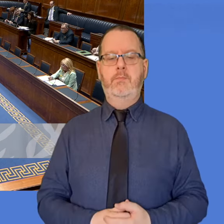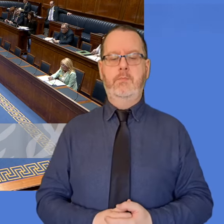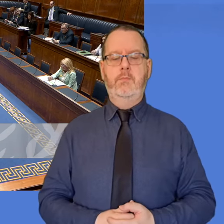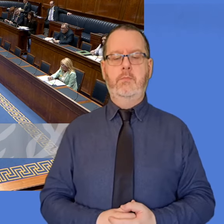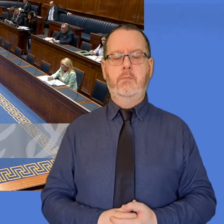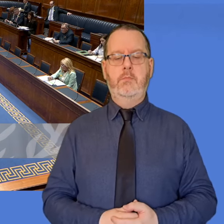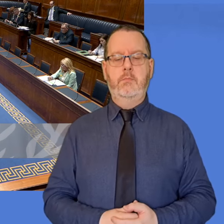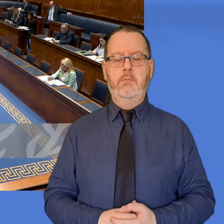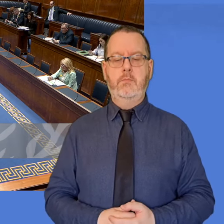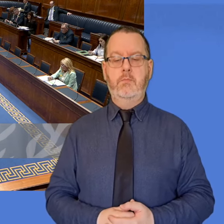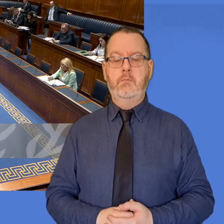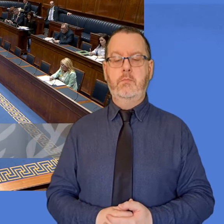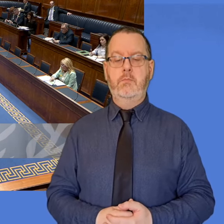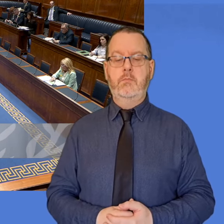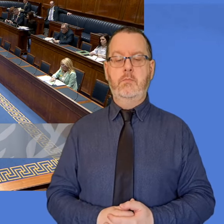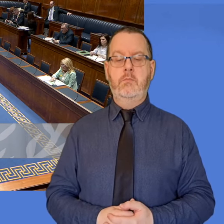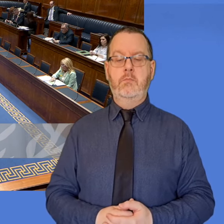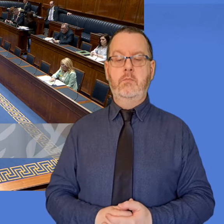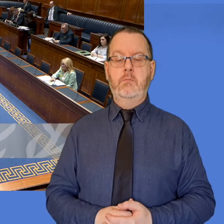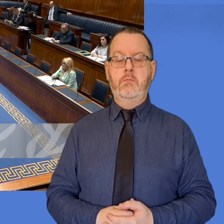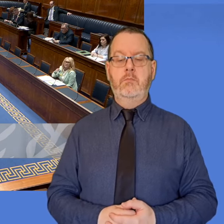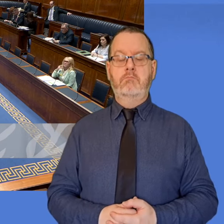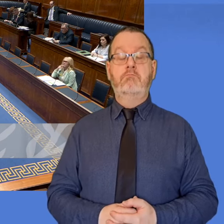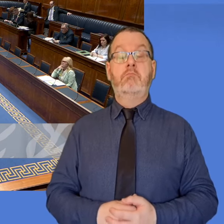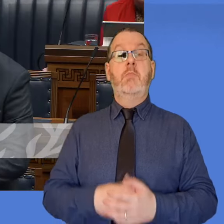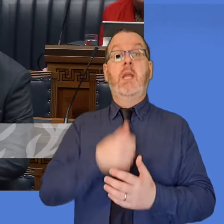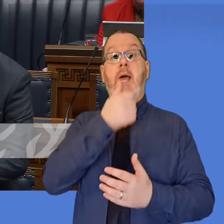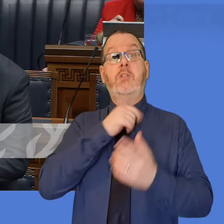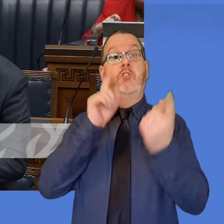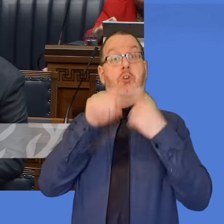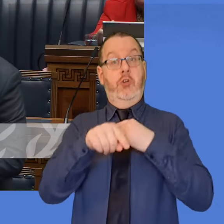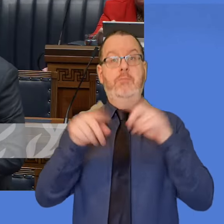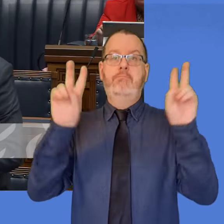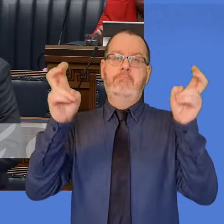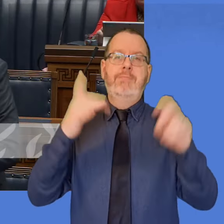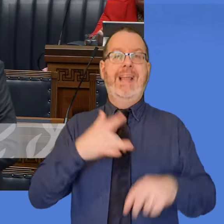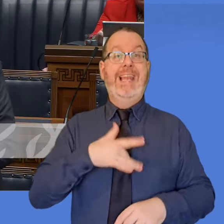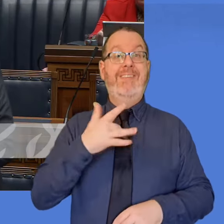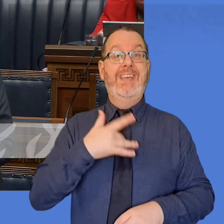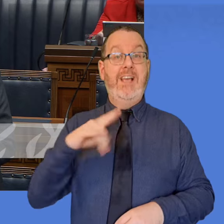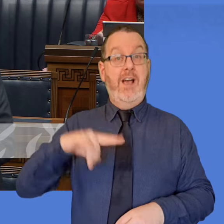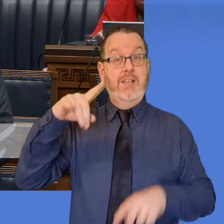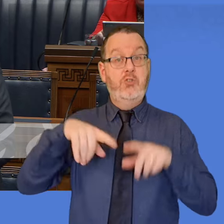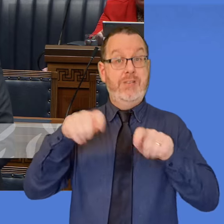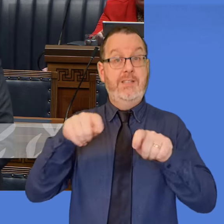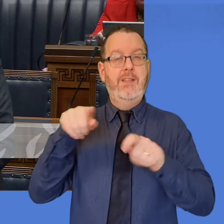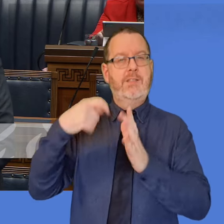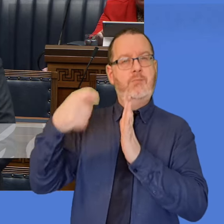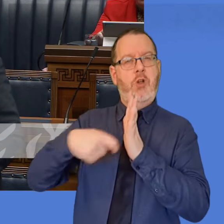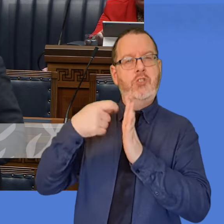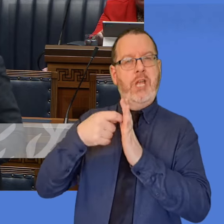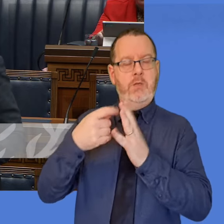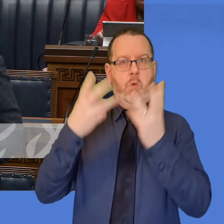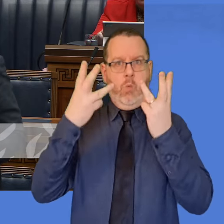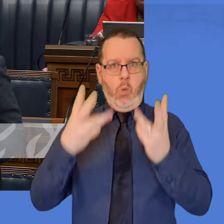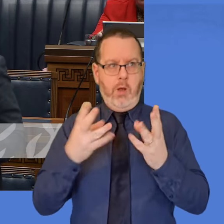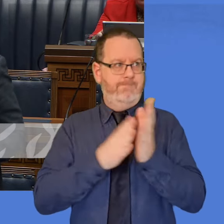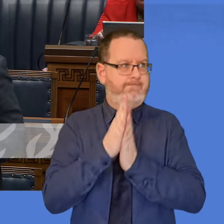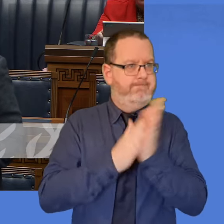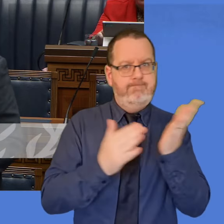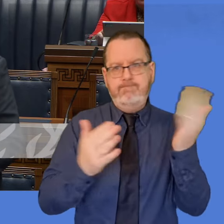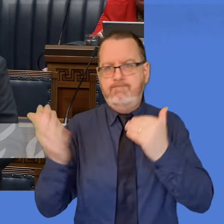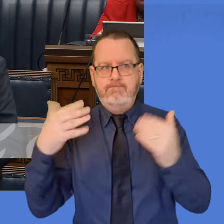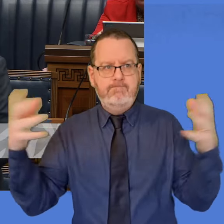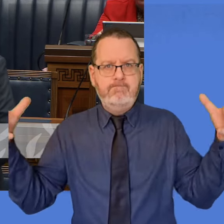Be aware that the Living High Streets initiative is a community-led approach to placemaking that brings people together to consider their local high streets,